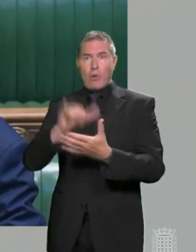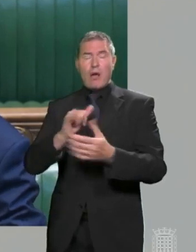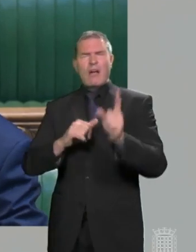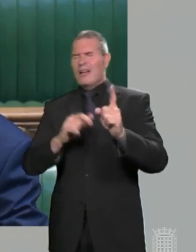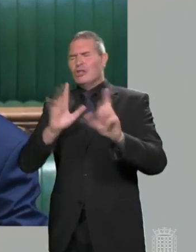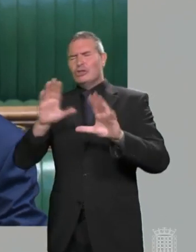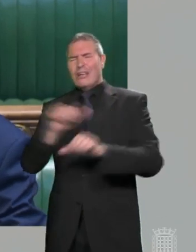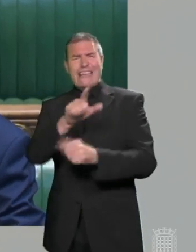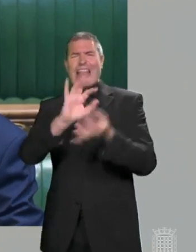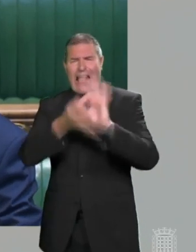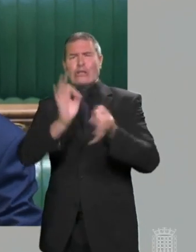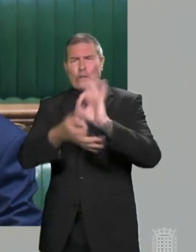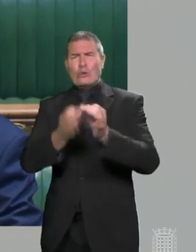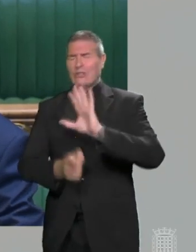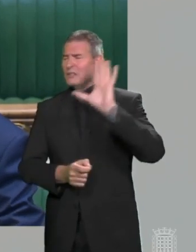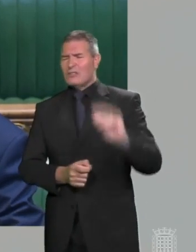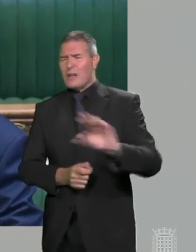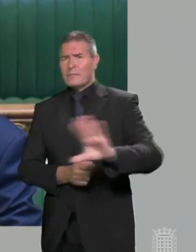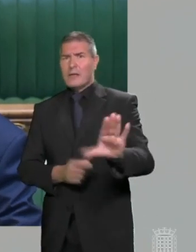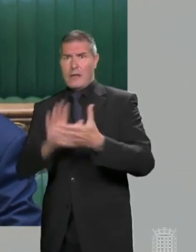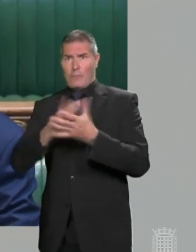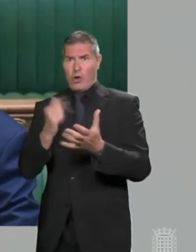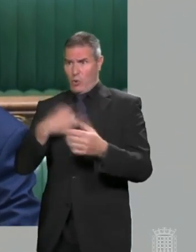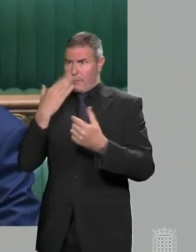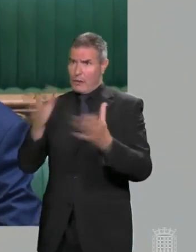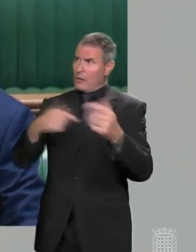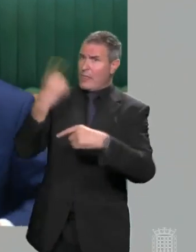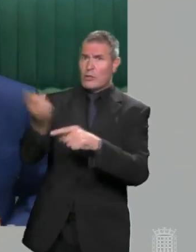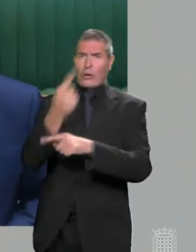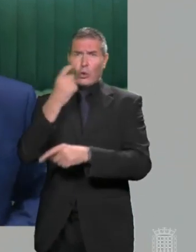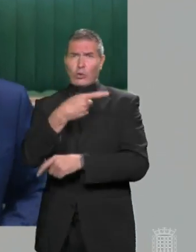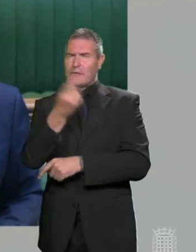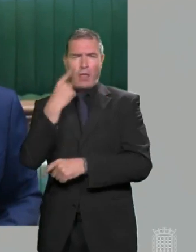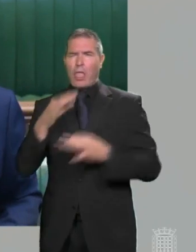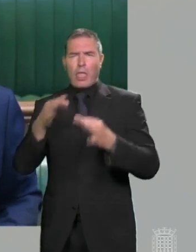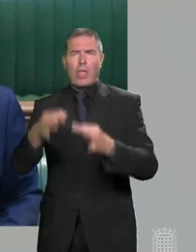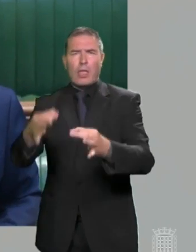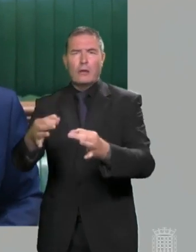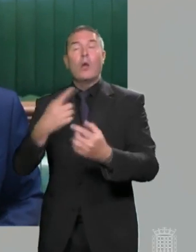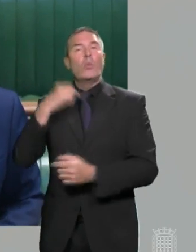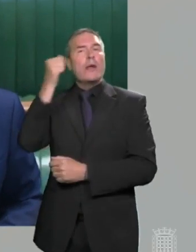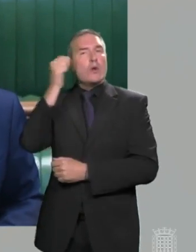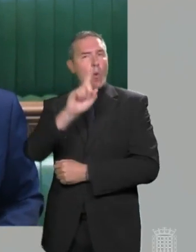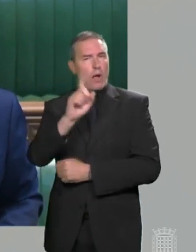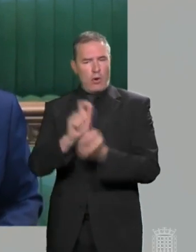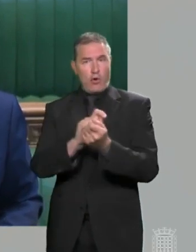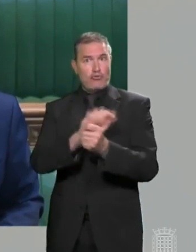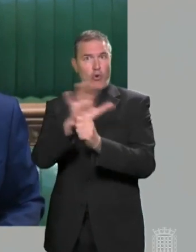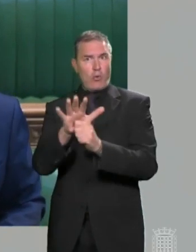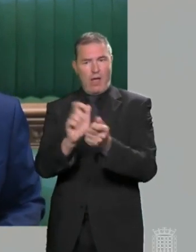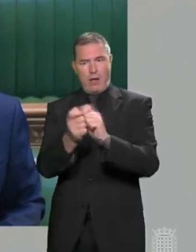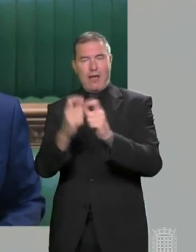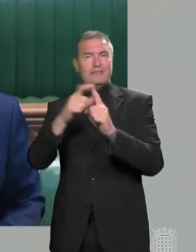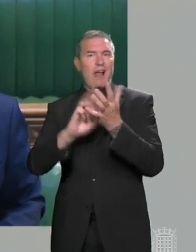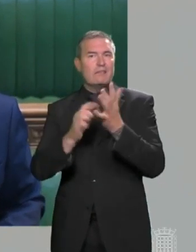ridiculous excuses, the country will be reopening next week. But even now, what do we know? The Delta variant is responsible for 90